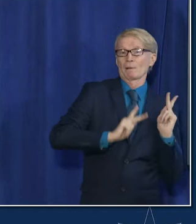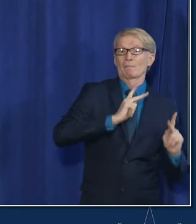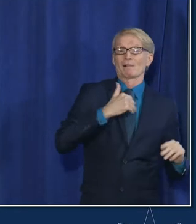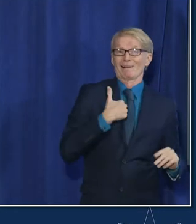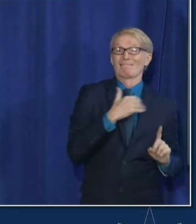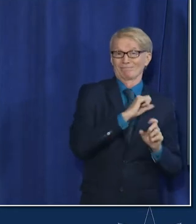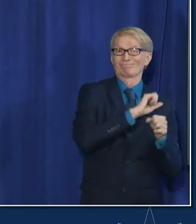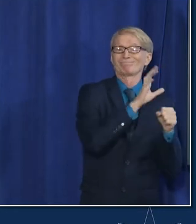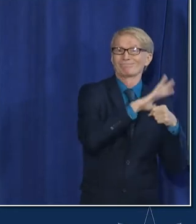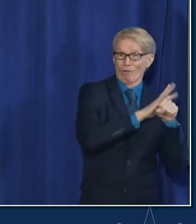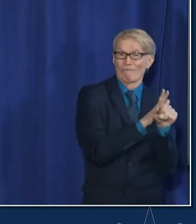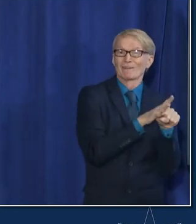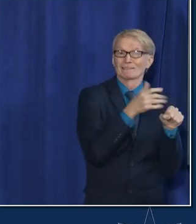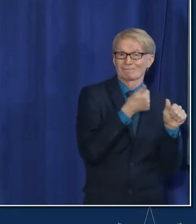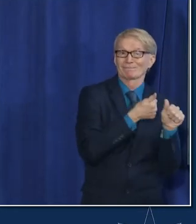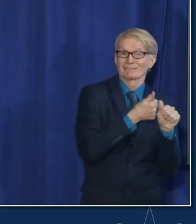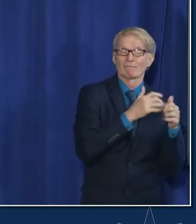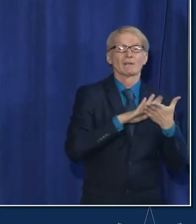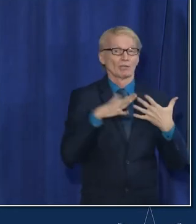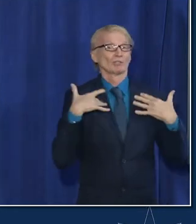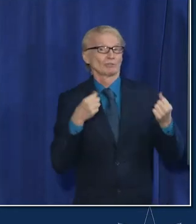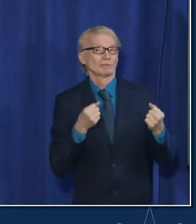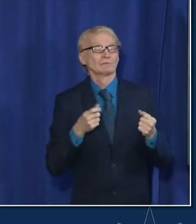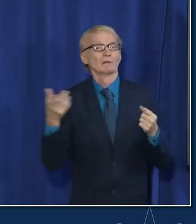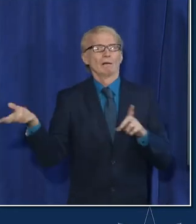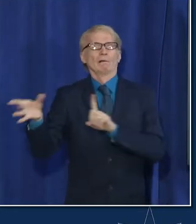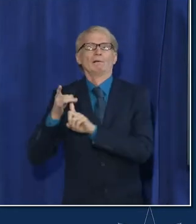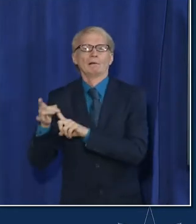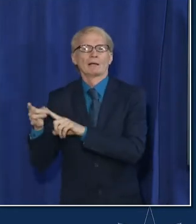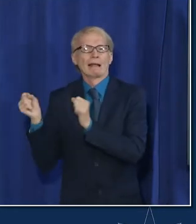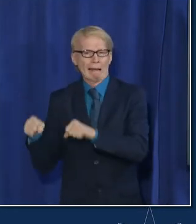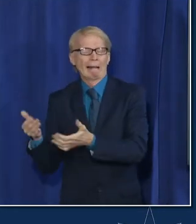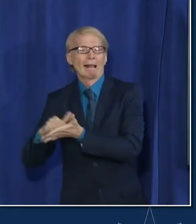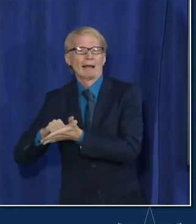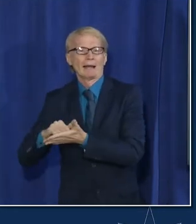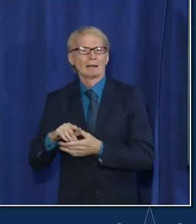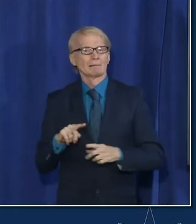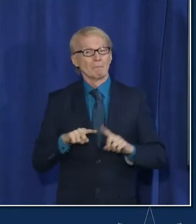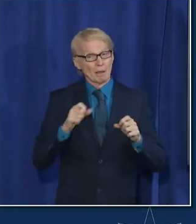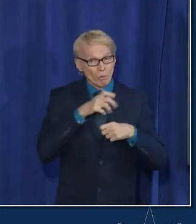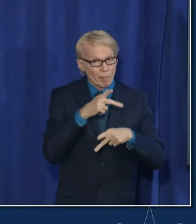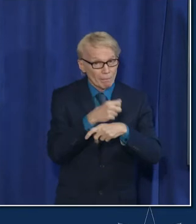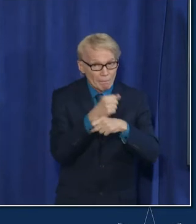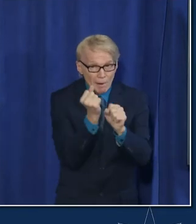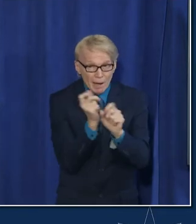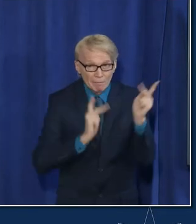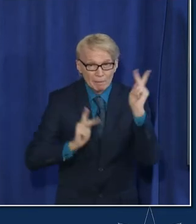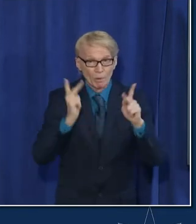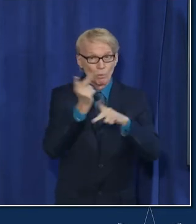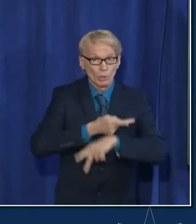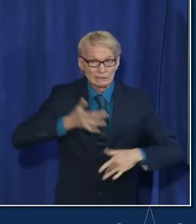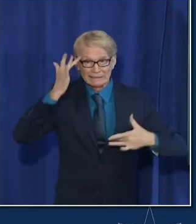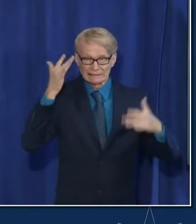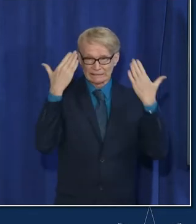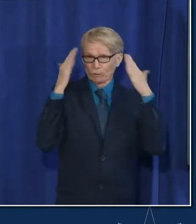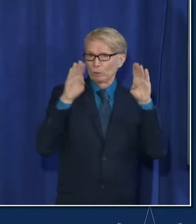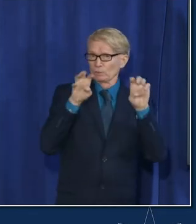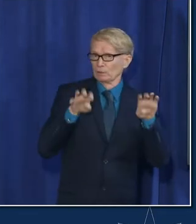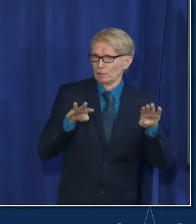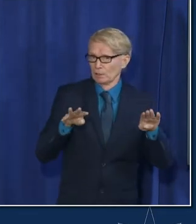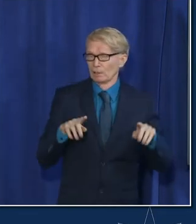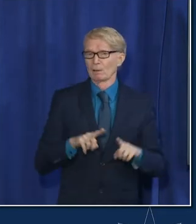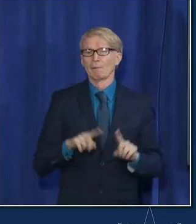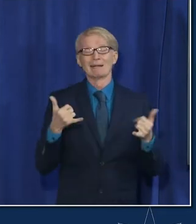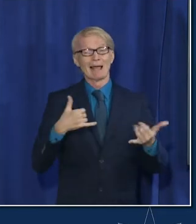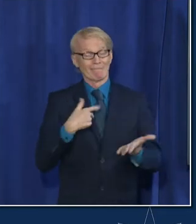have any real evidence at this point that it's making people sicker but they're still doing the work to figure that out uh and at this point the treatments especially the oral